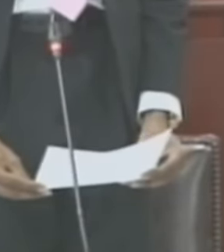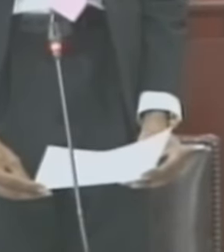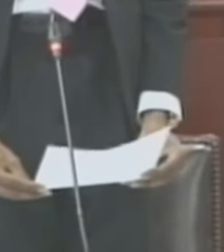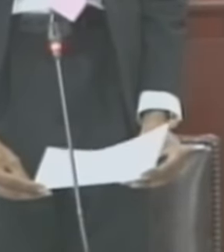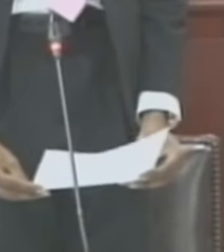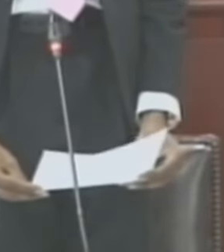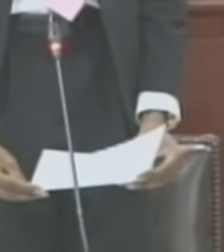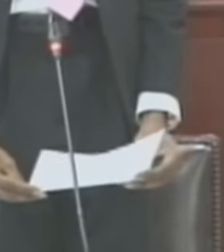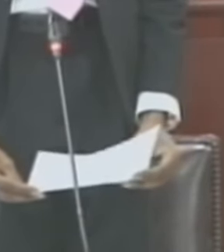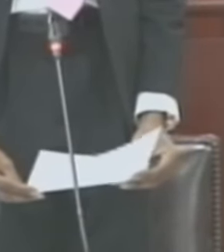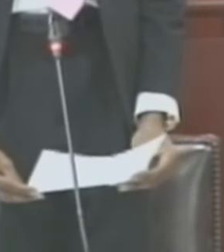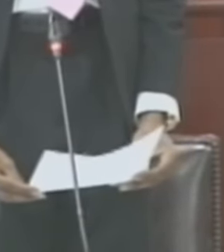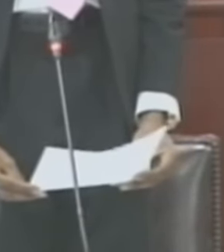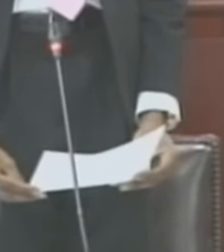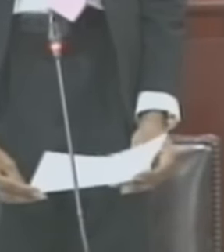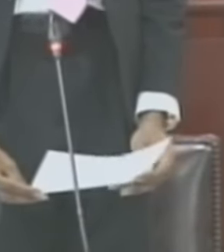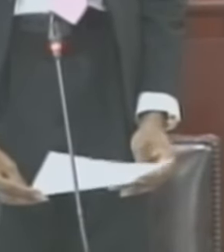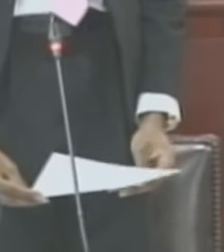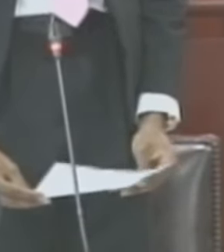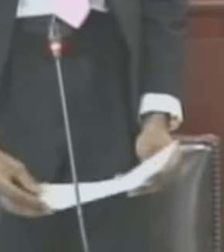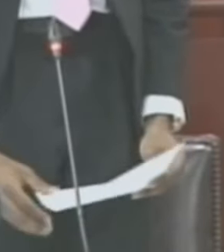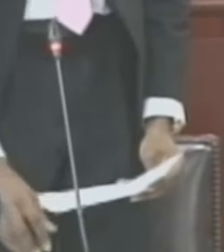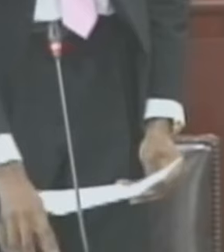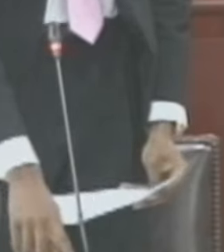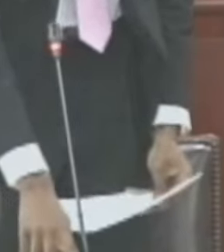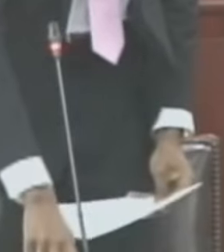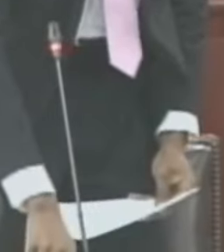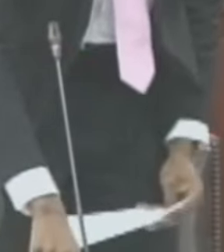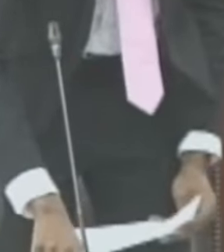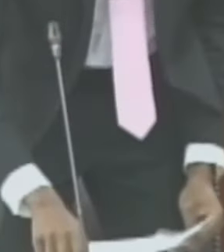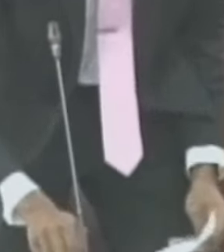the Proceeds of Crime Amendment Bill 2023.